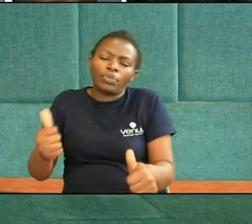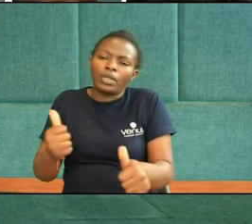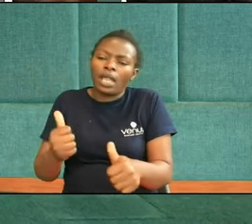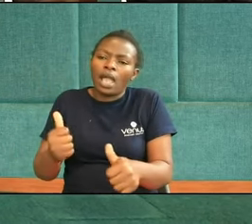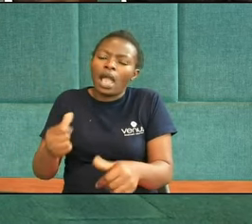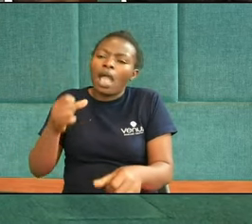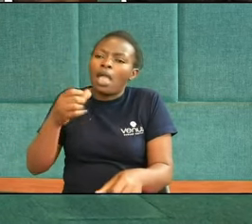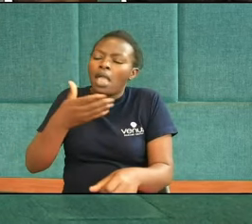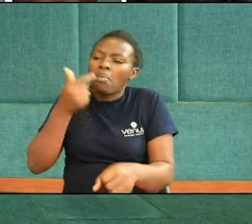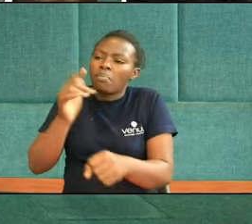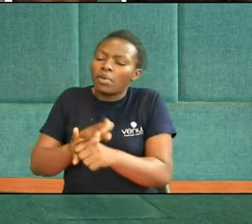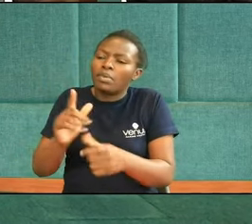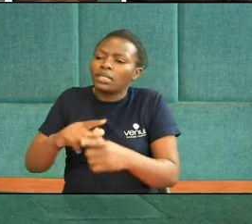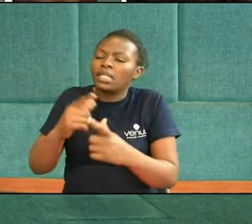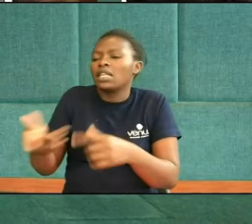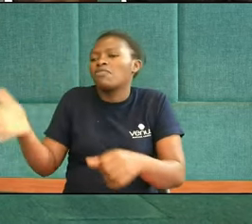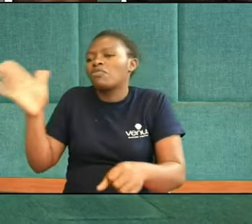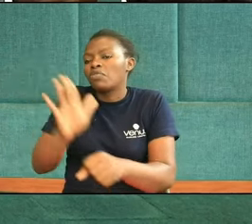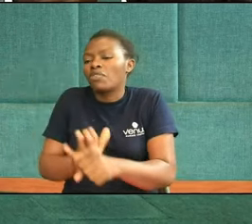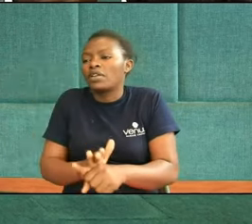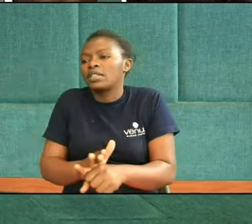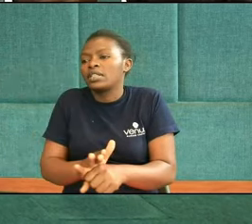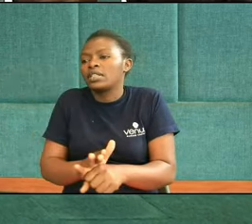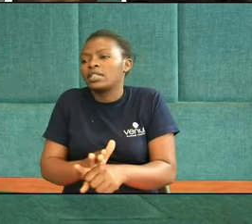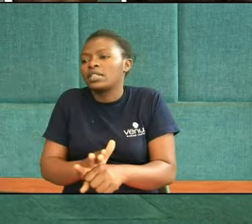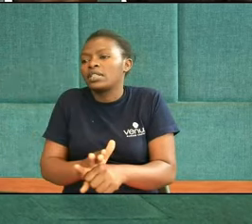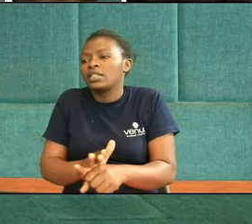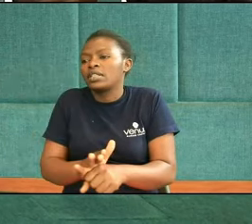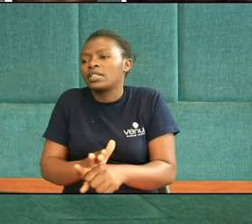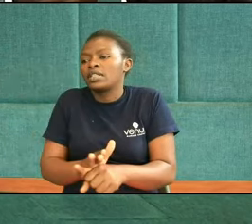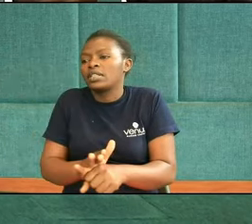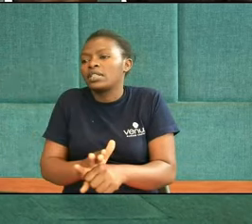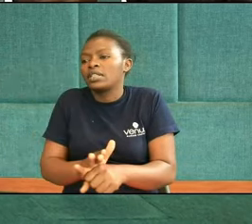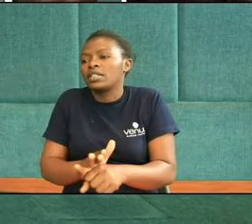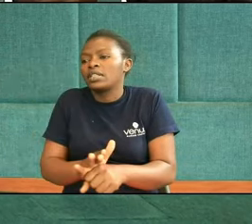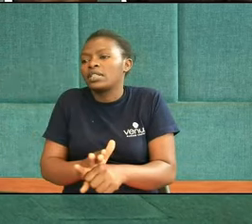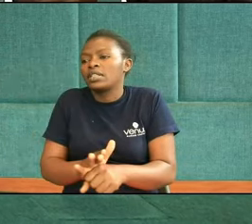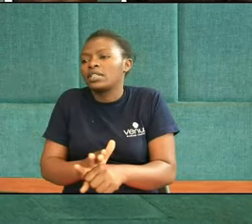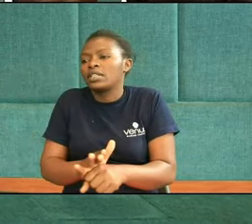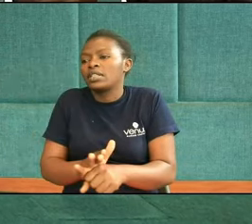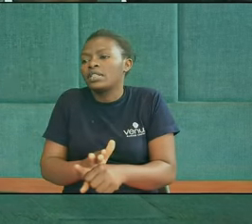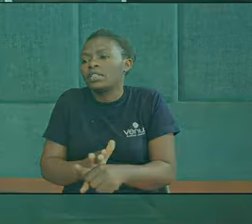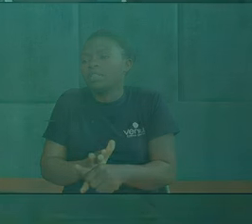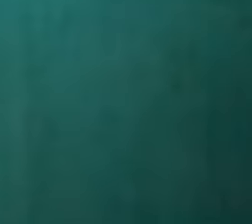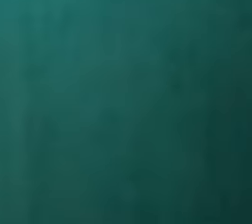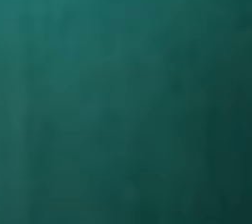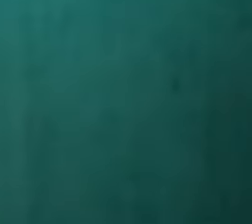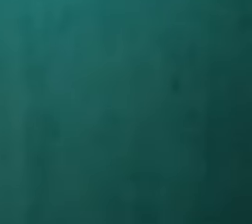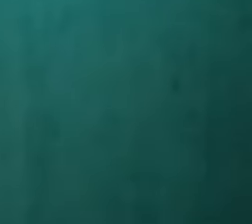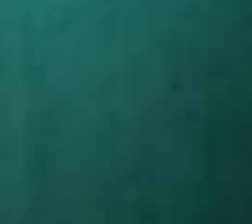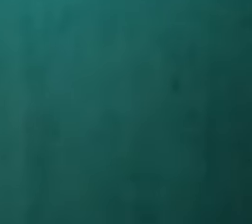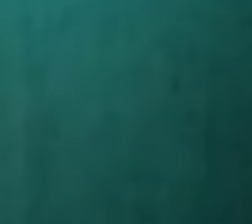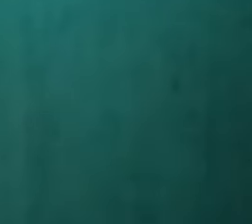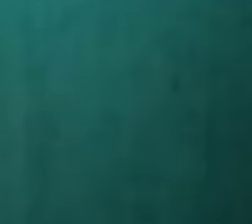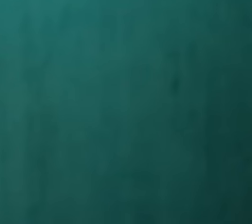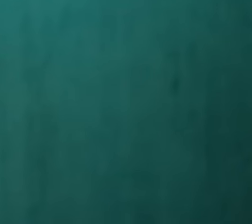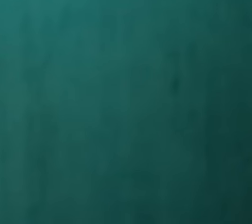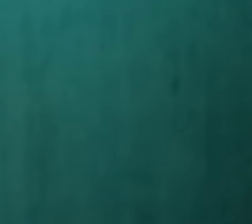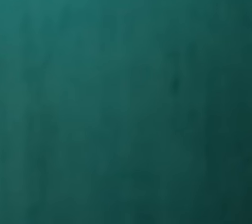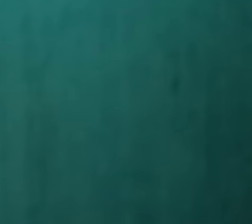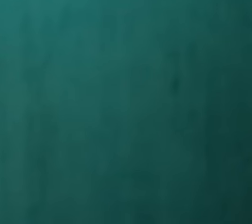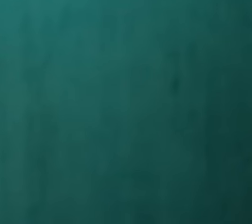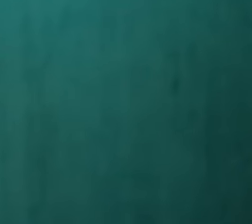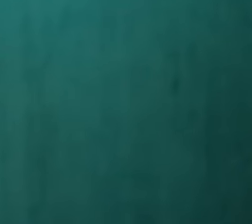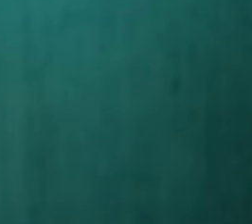And not fulfill And the next punchline Is an answer To this question Which is Joshua 21 45